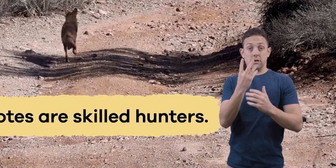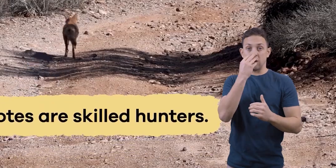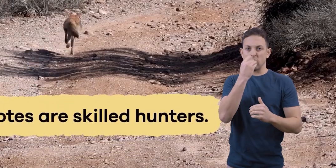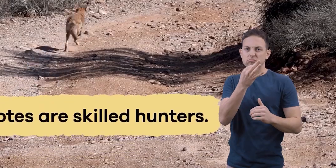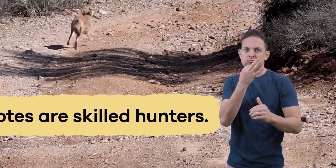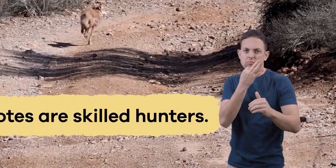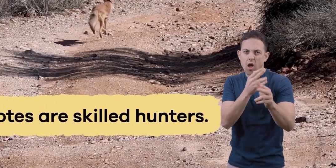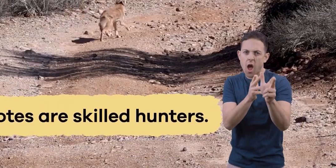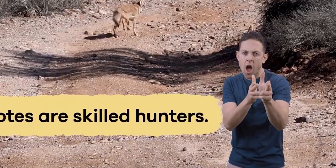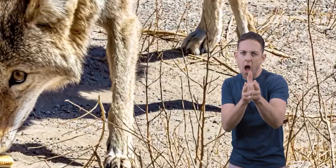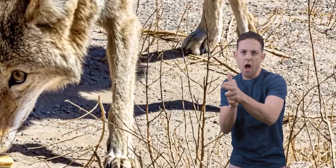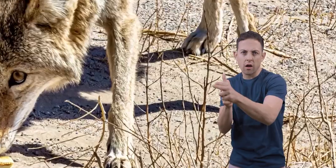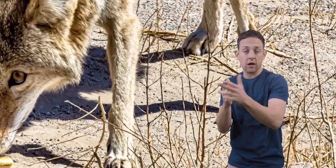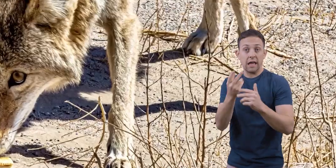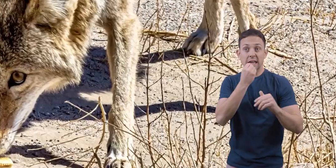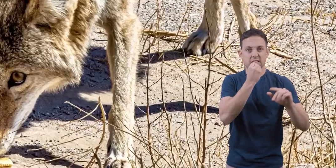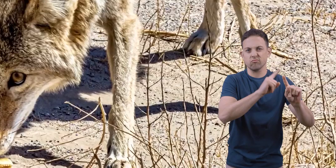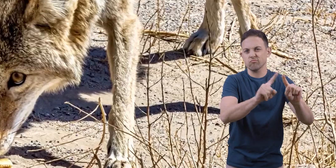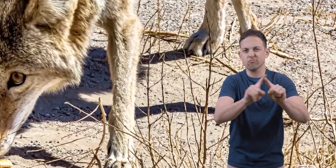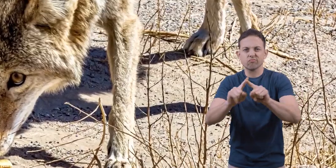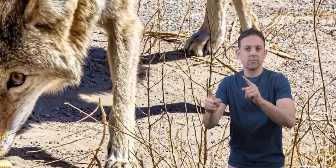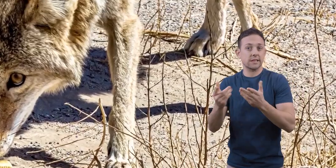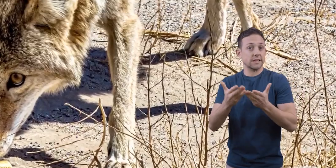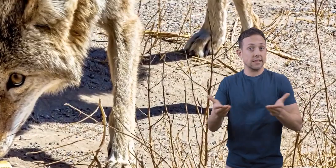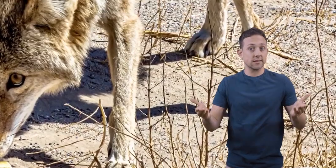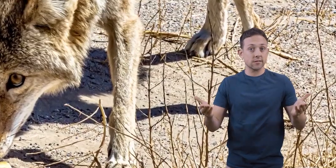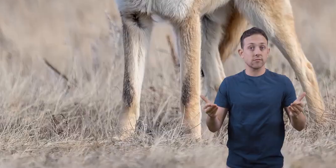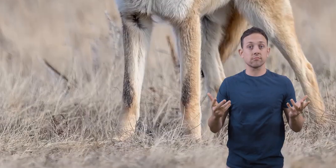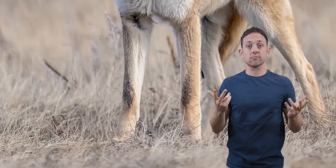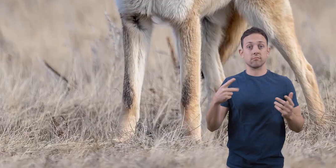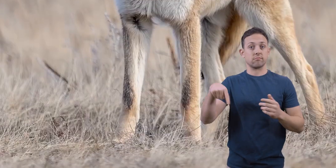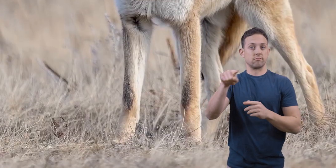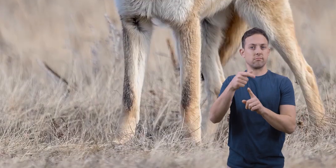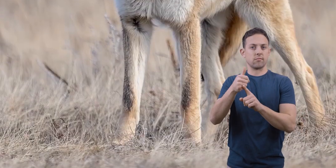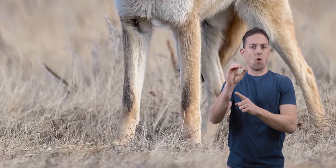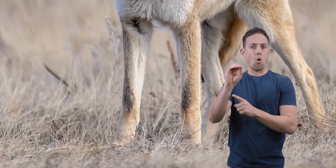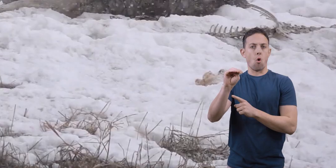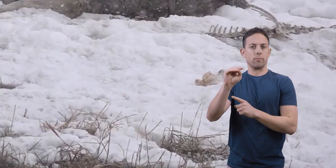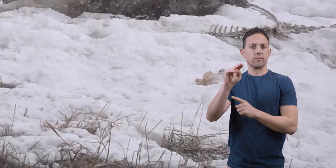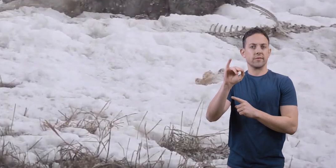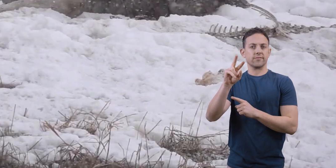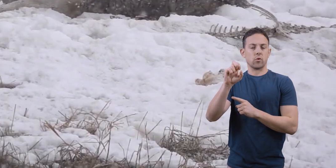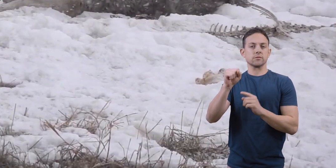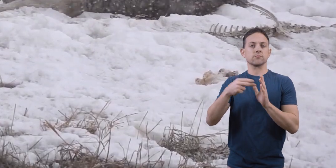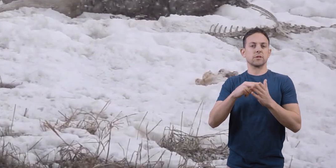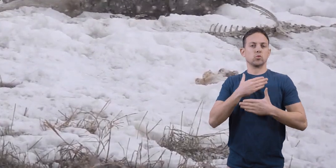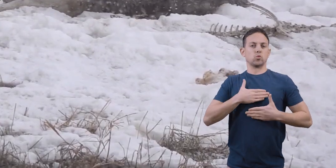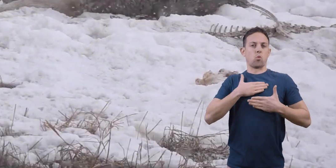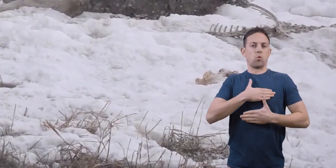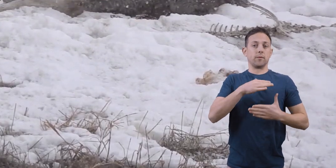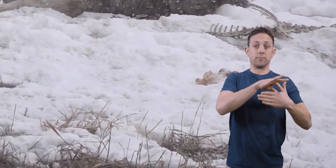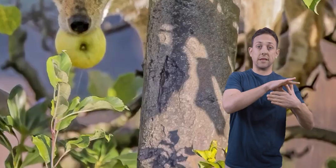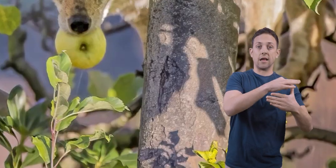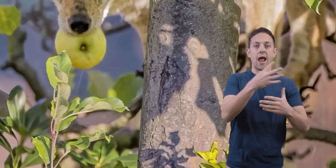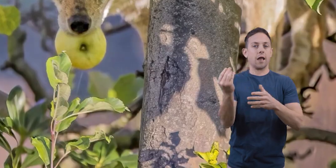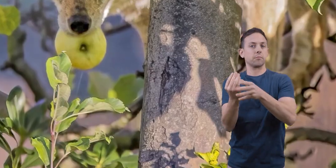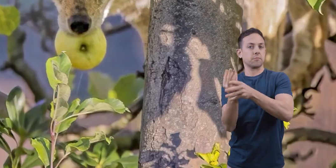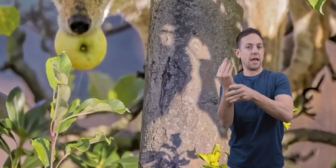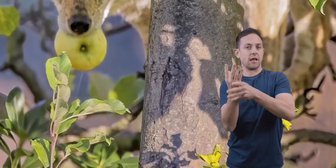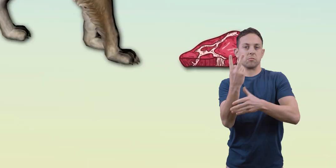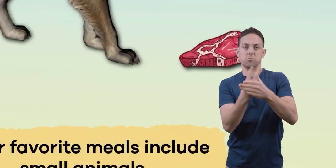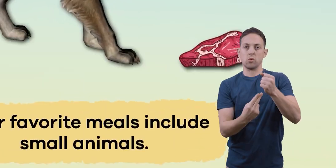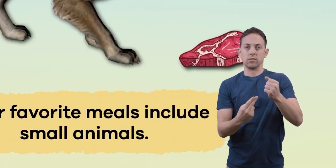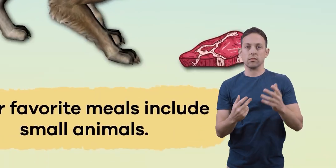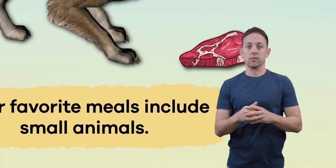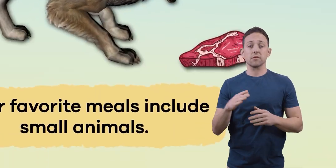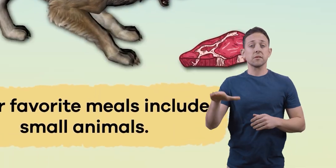coyotes are skilled hunters and they eat a variety of things. They're omnivores, which means they enjoy both meat and plants.